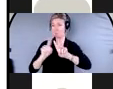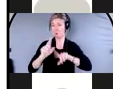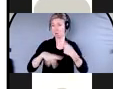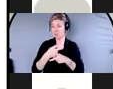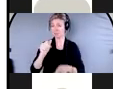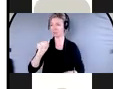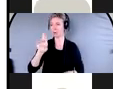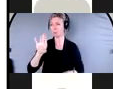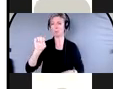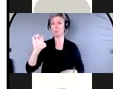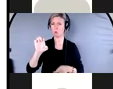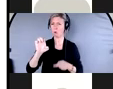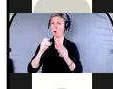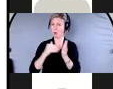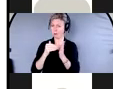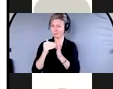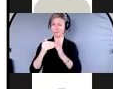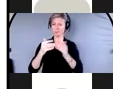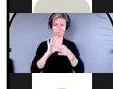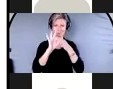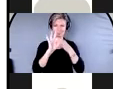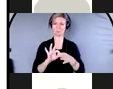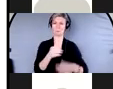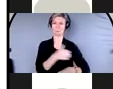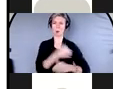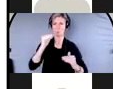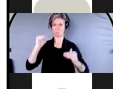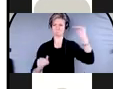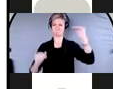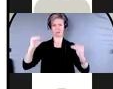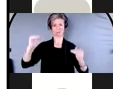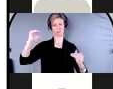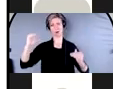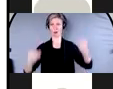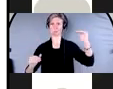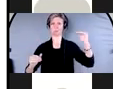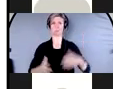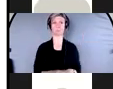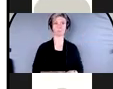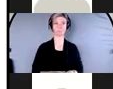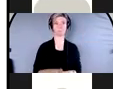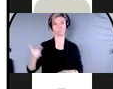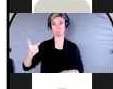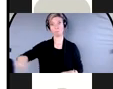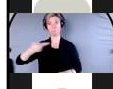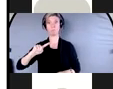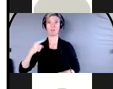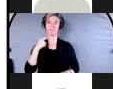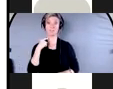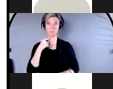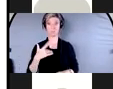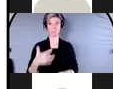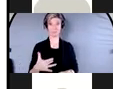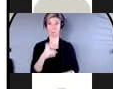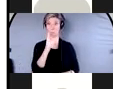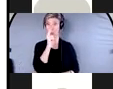And those who are victims of financial abuse, we find are women, not